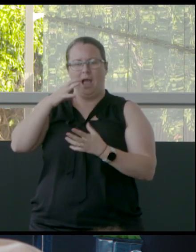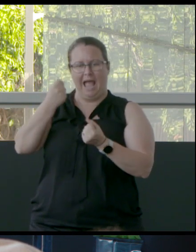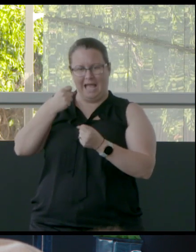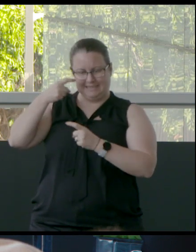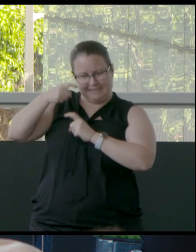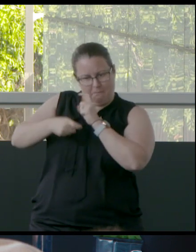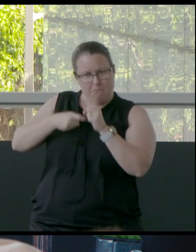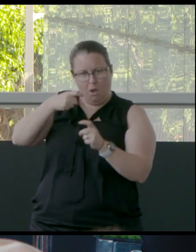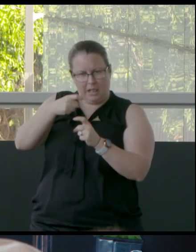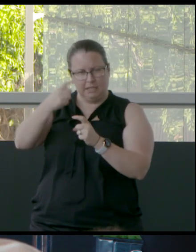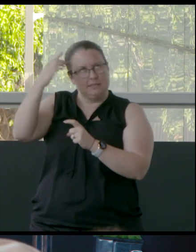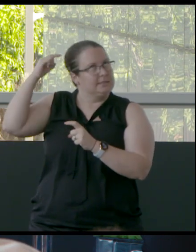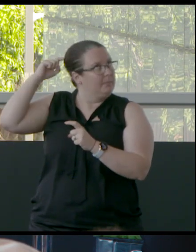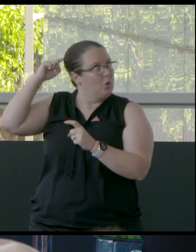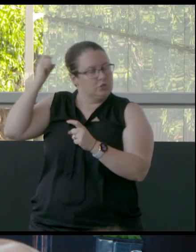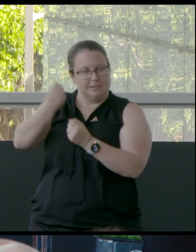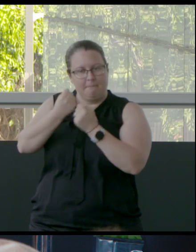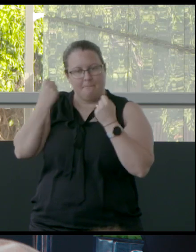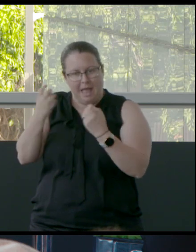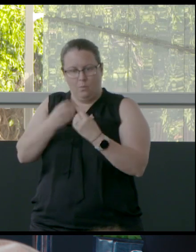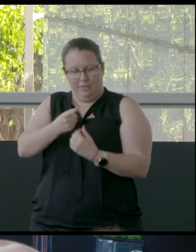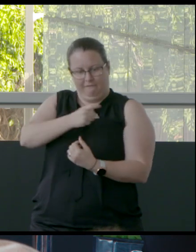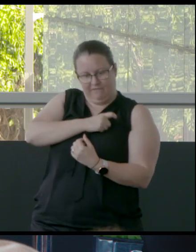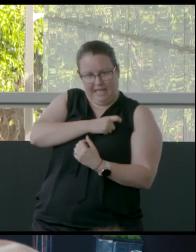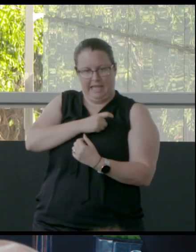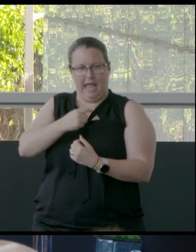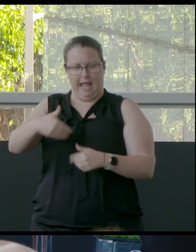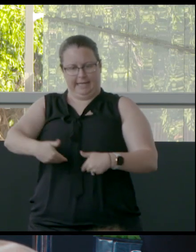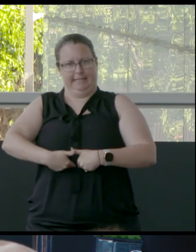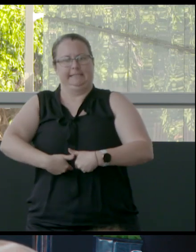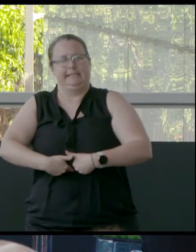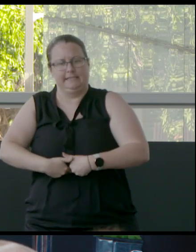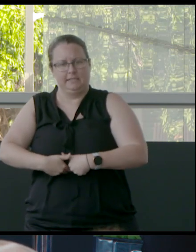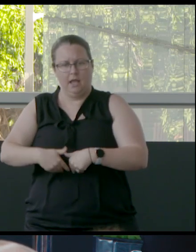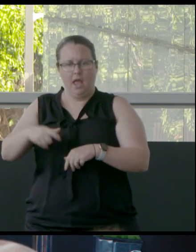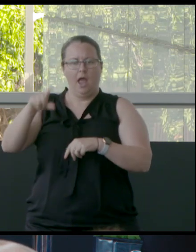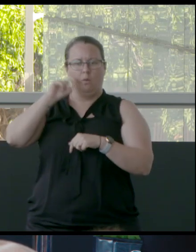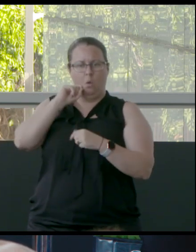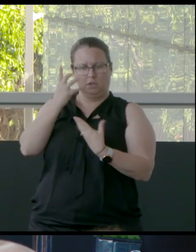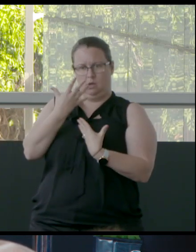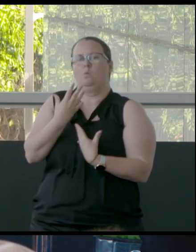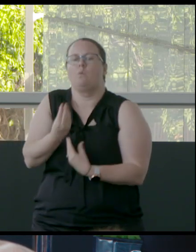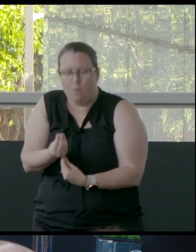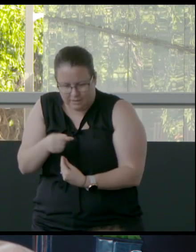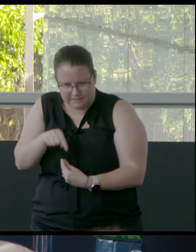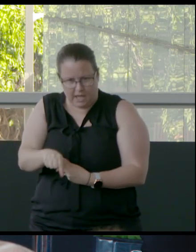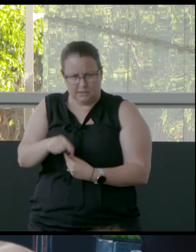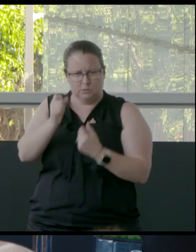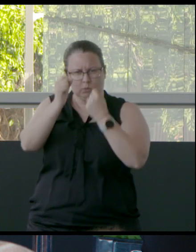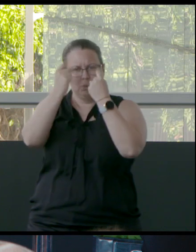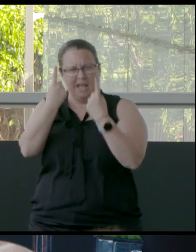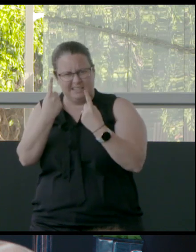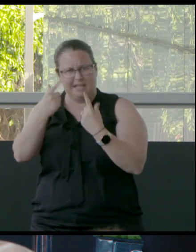subconscious power which is coupled to this fear and instinct. And water, in effect, constantly calls us to higher notions of social